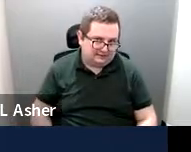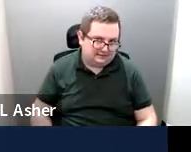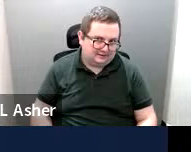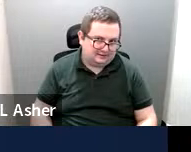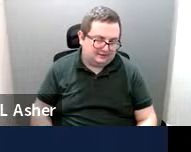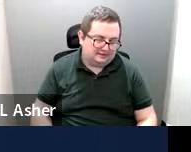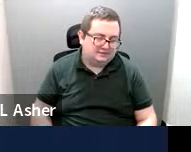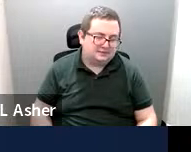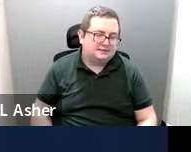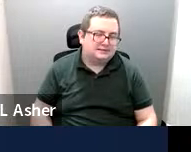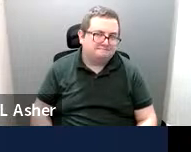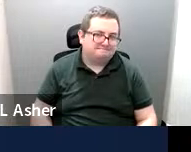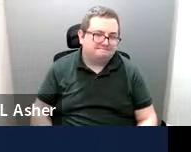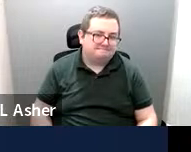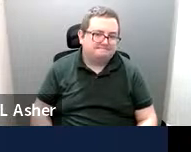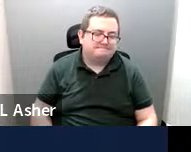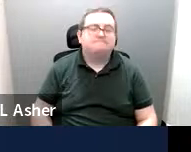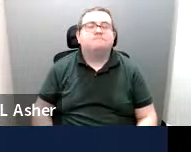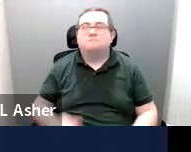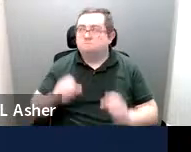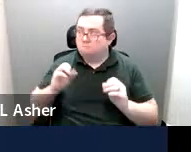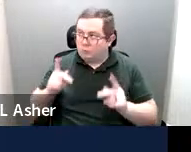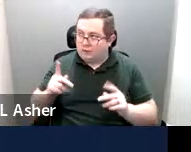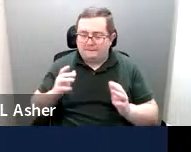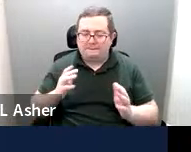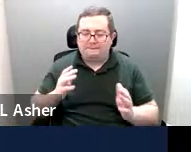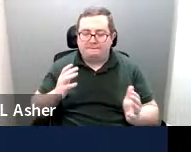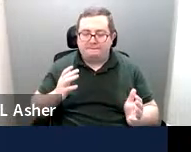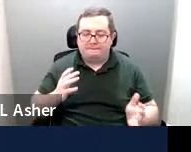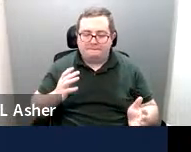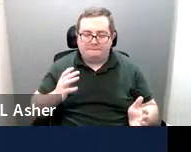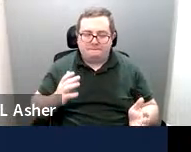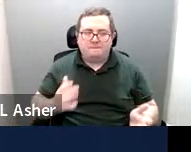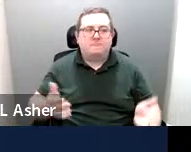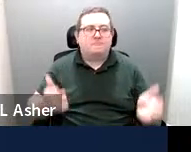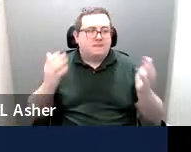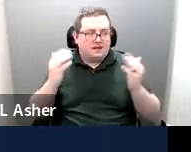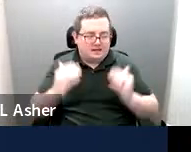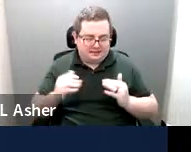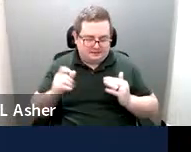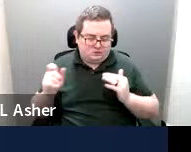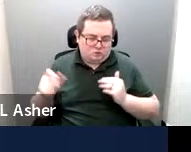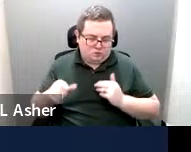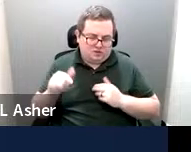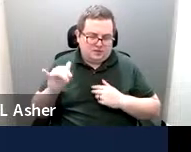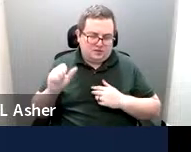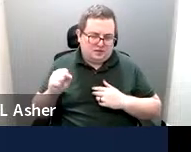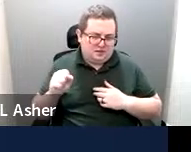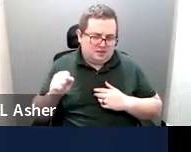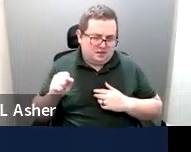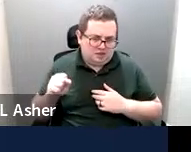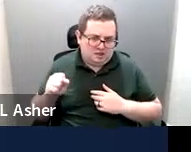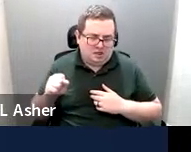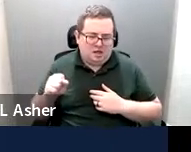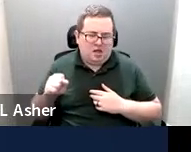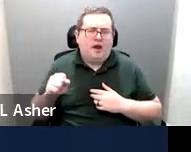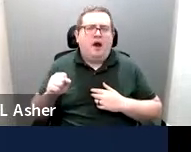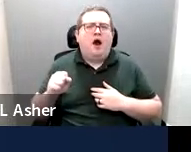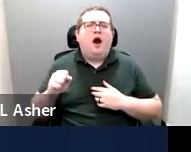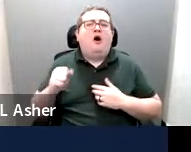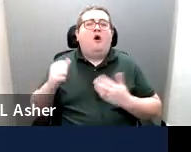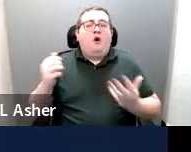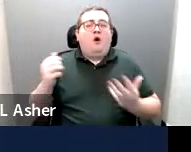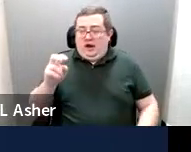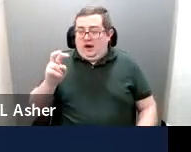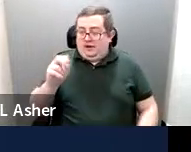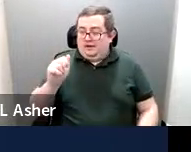Okay. Our next question is, um, is it reasonable to expect that a